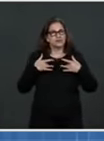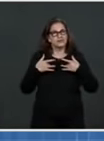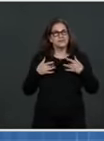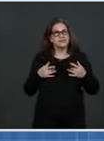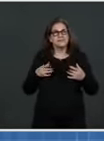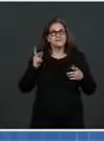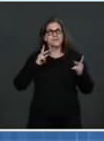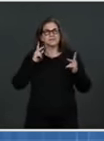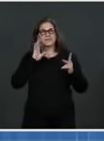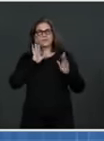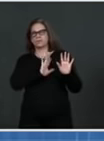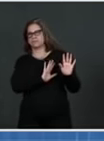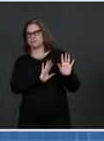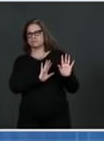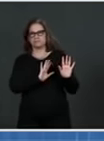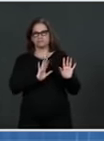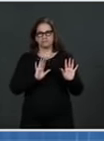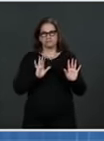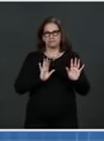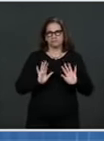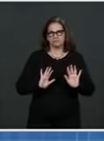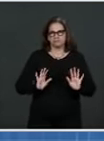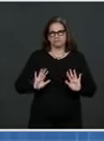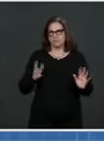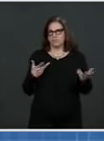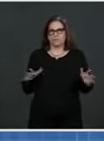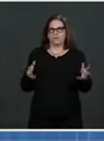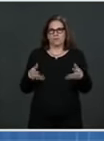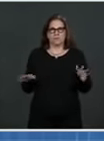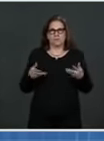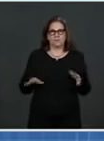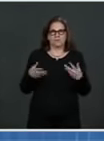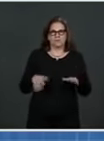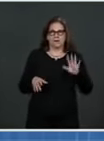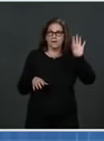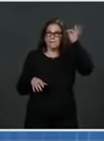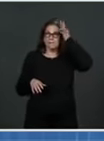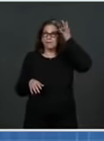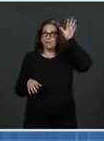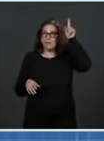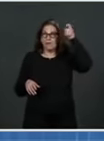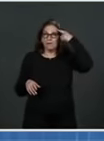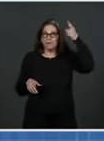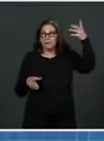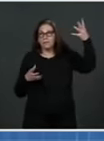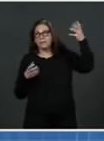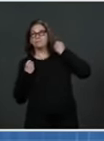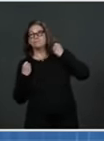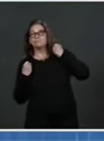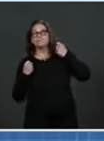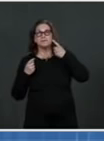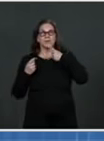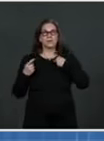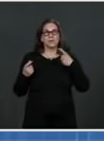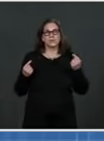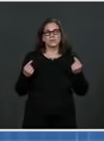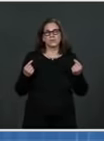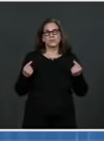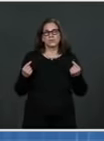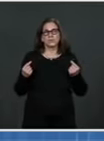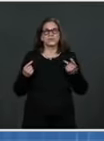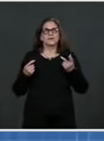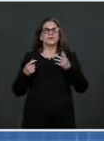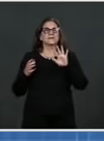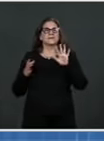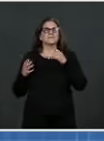to feel like that was the role we are playing. So we think we can have the best of all worlds. We think we can essentially